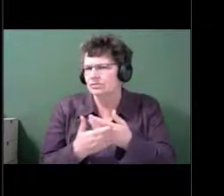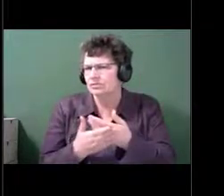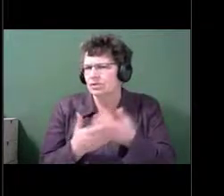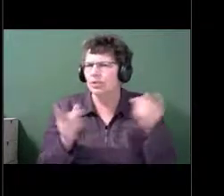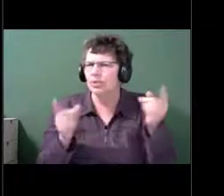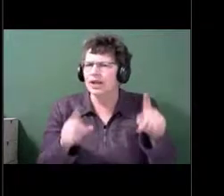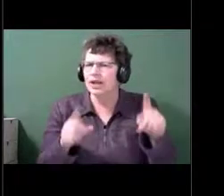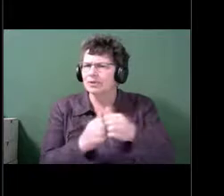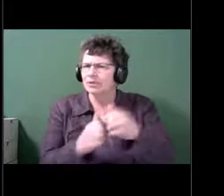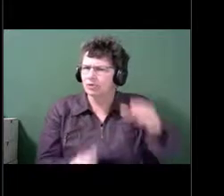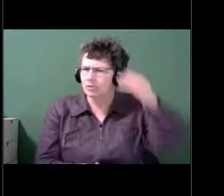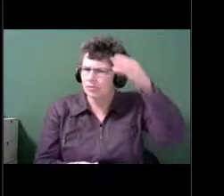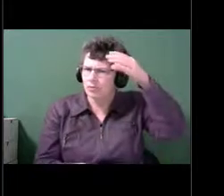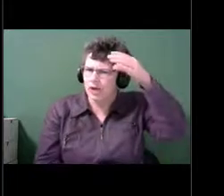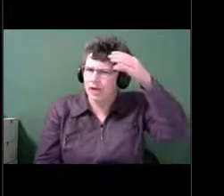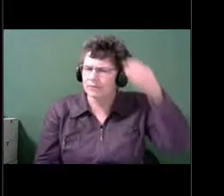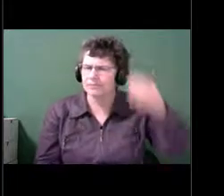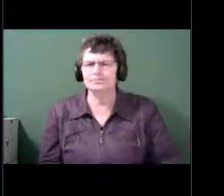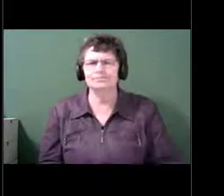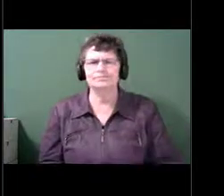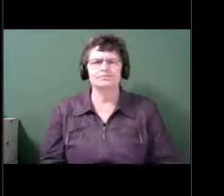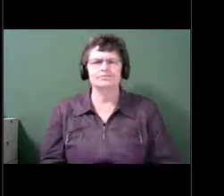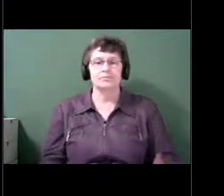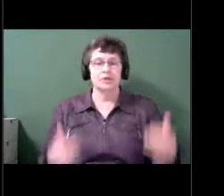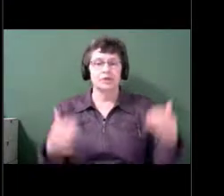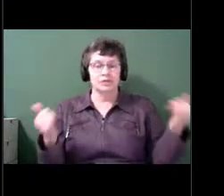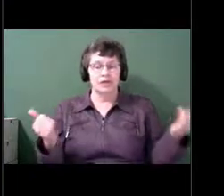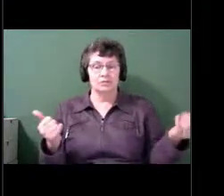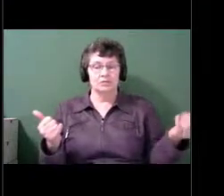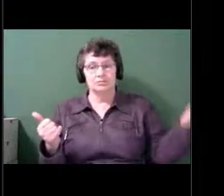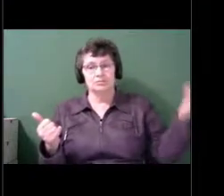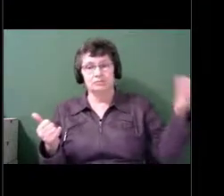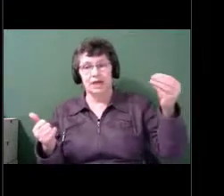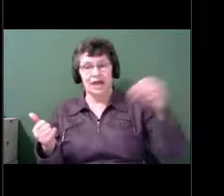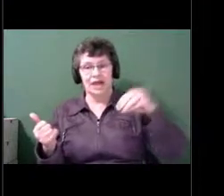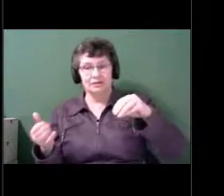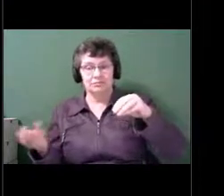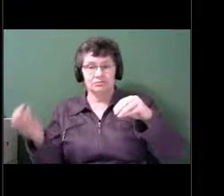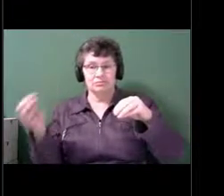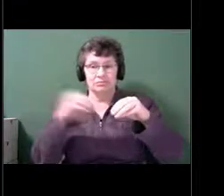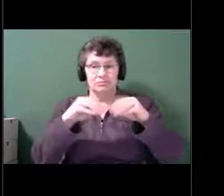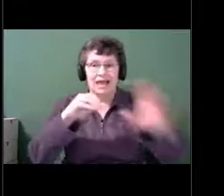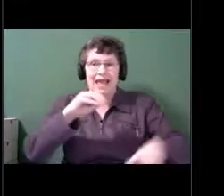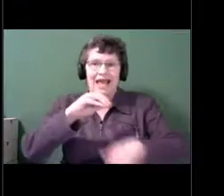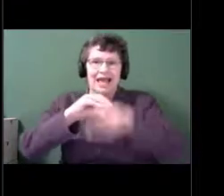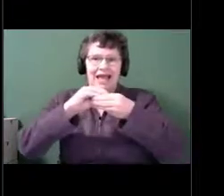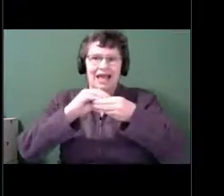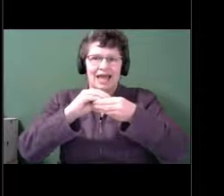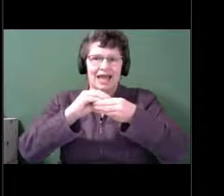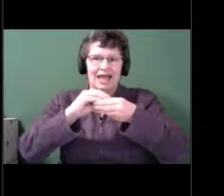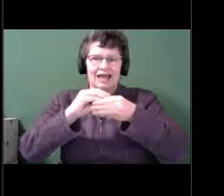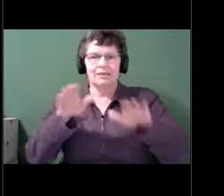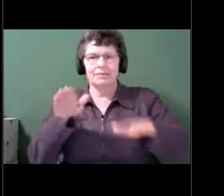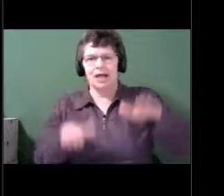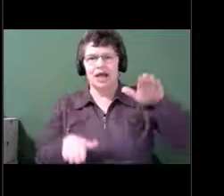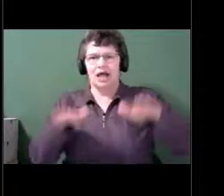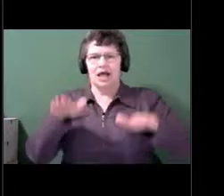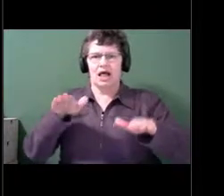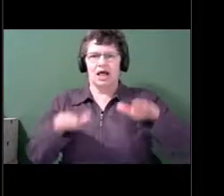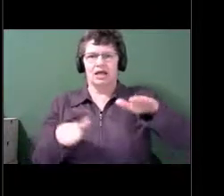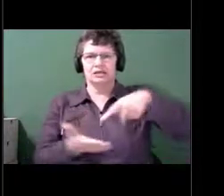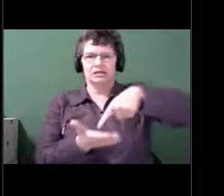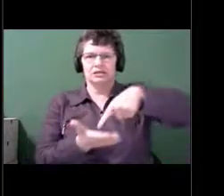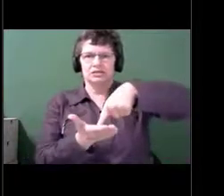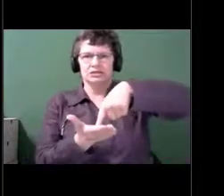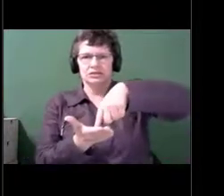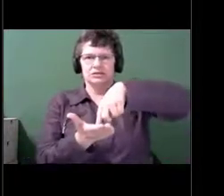All right. So now we add the balance. So now we've got hearing, vision, balance. Balance you need so that you can stand up